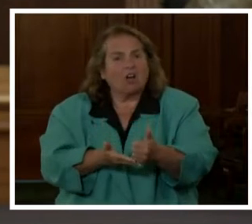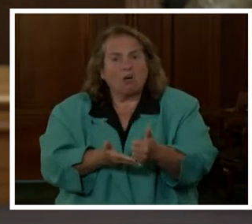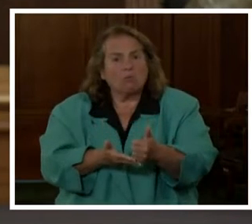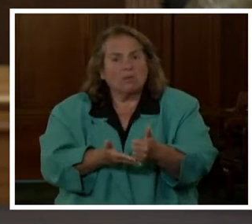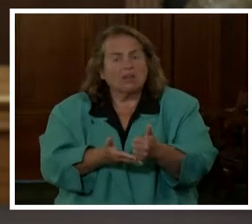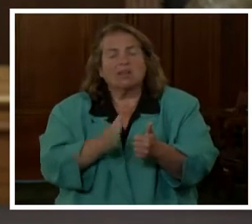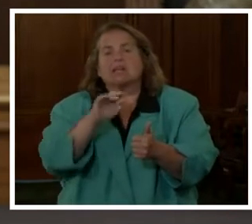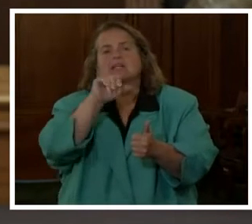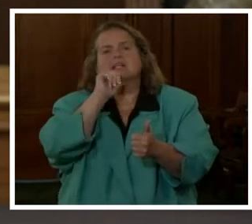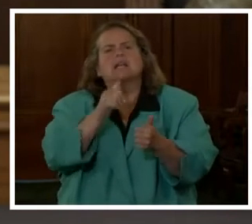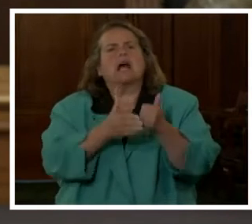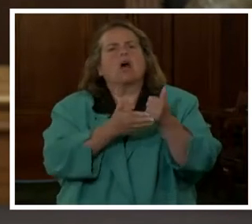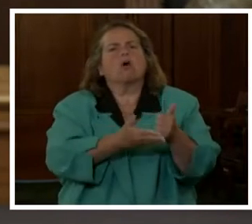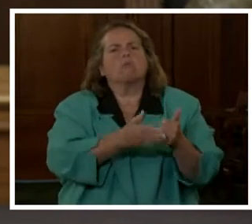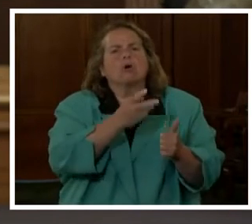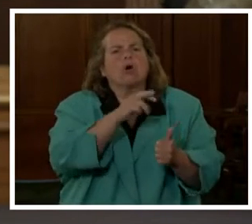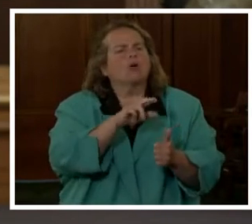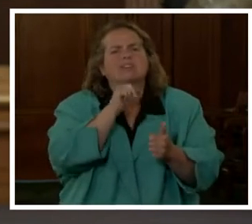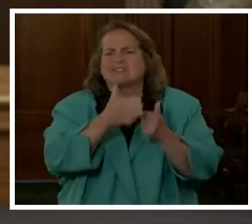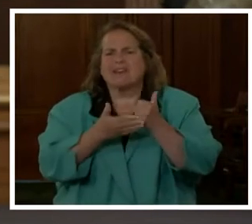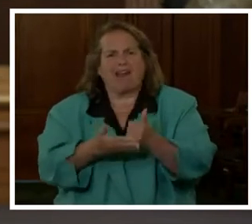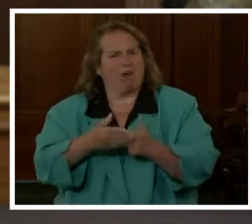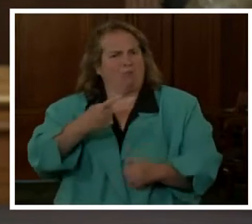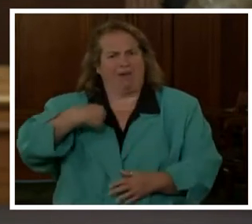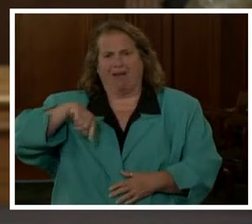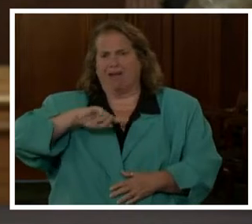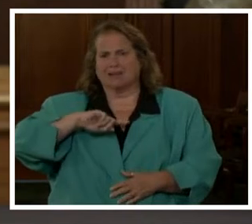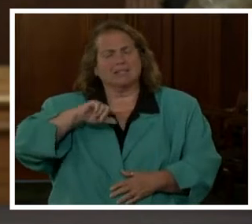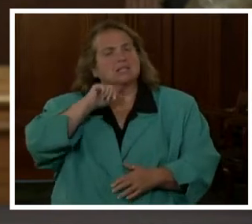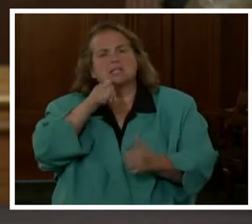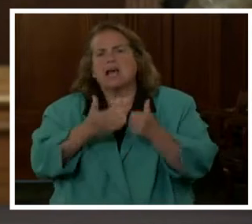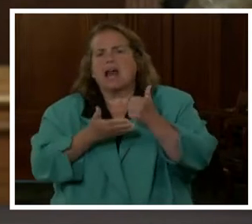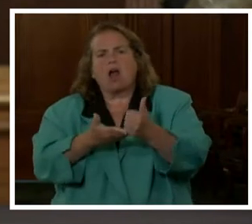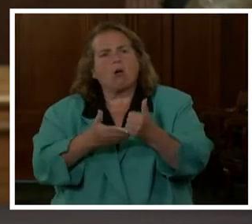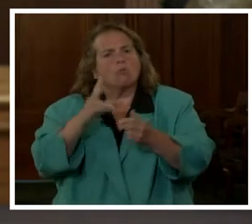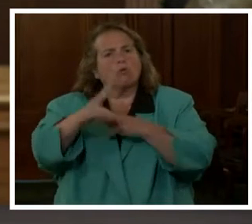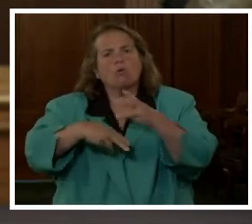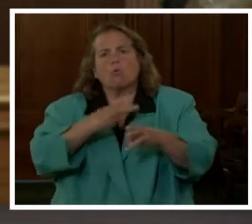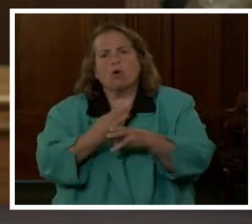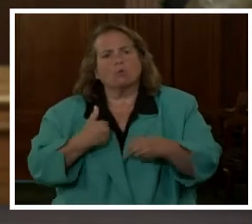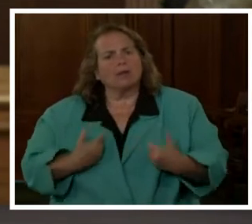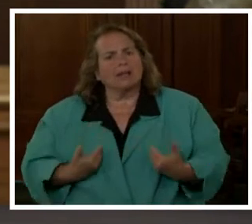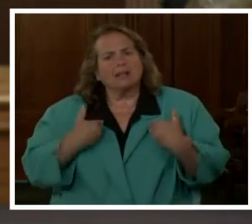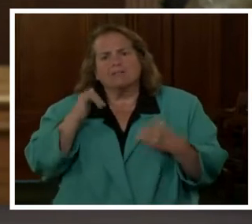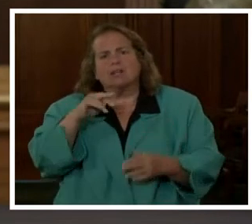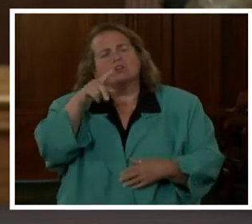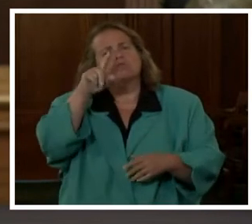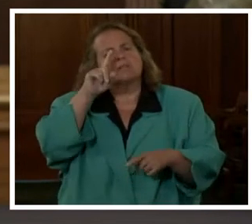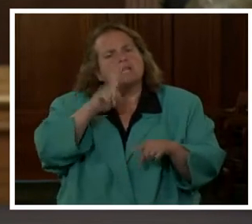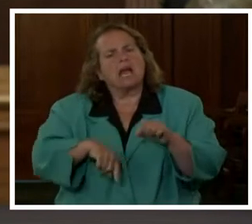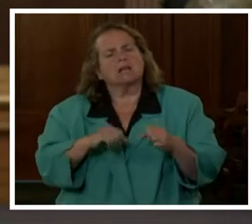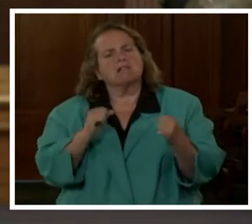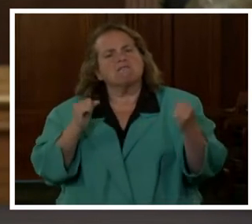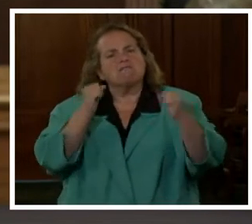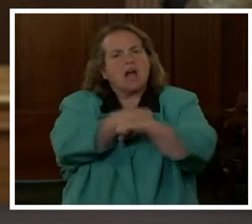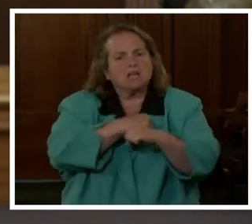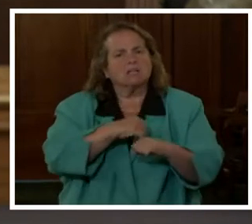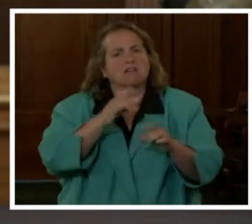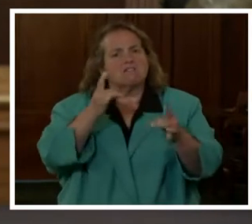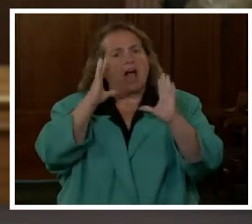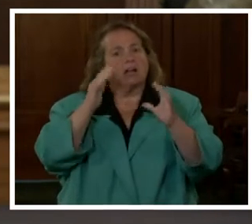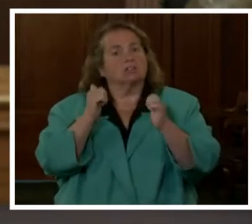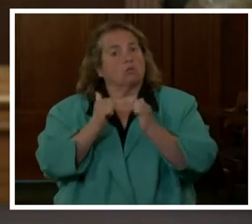It doesn't help her. It doesn't help us. It doesn't help the world we live in. We can't fight violence with violence.